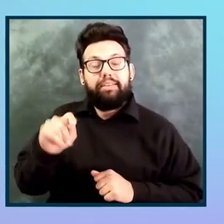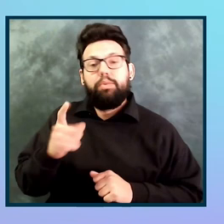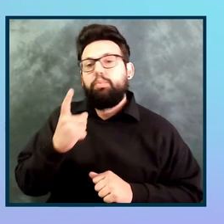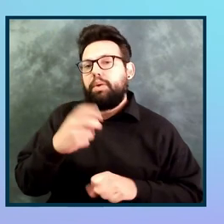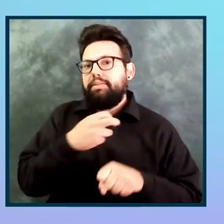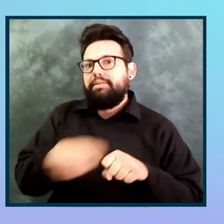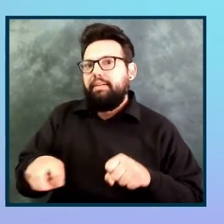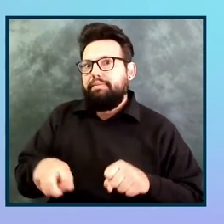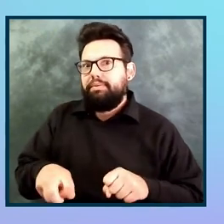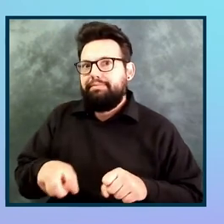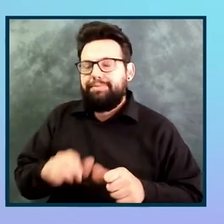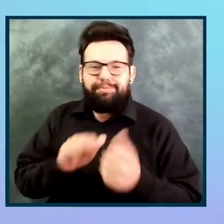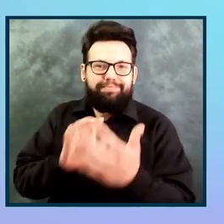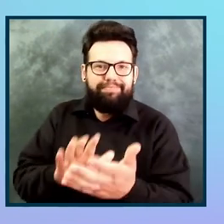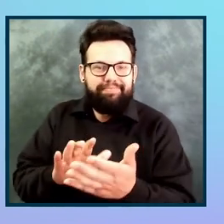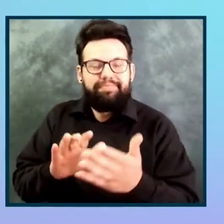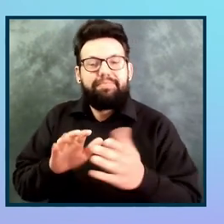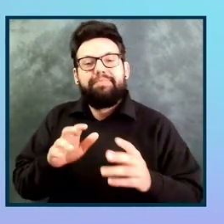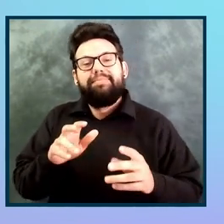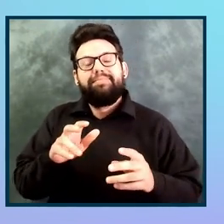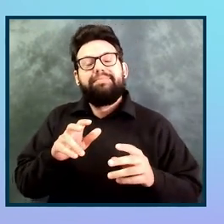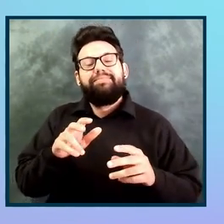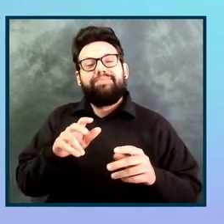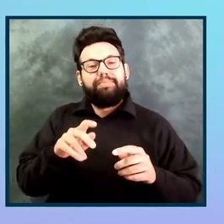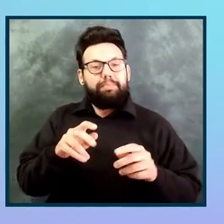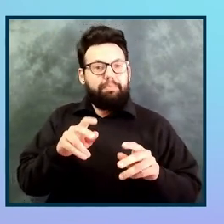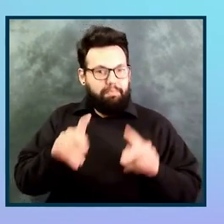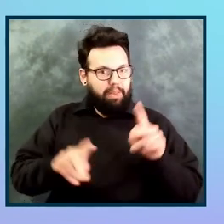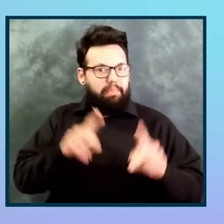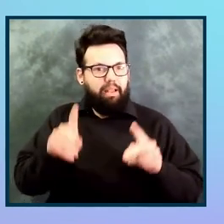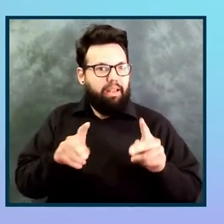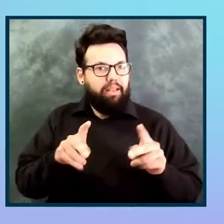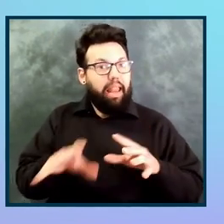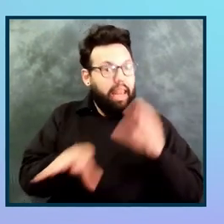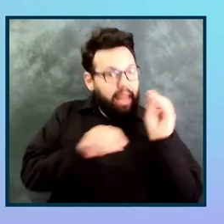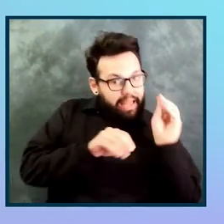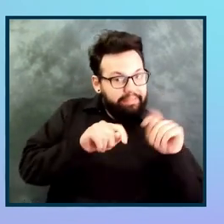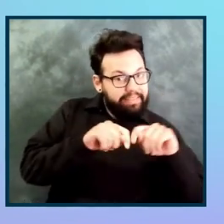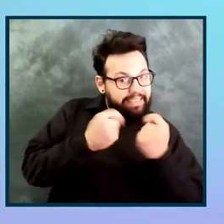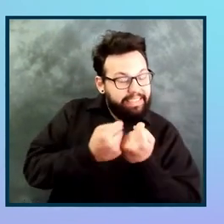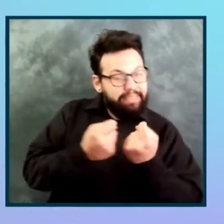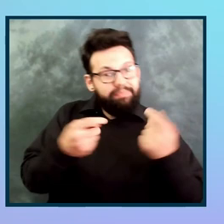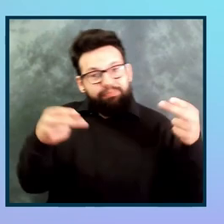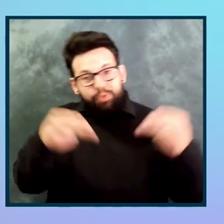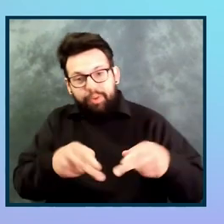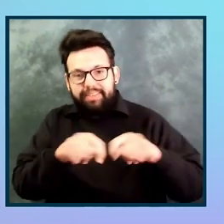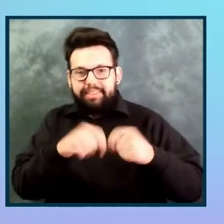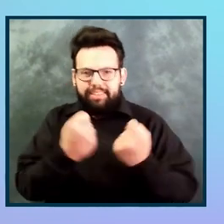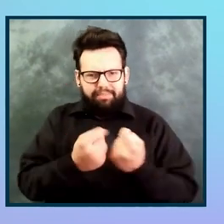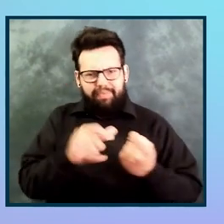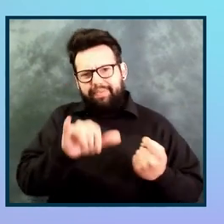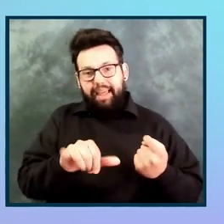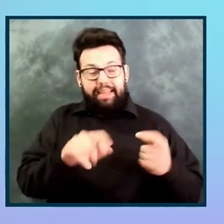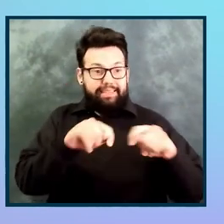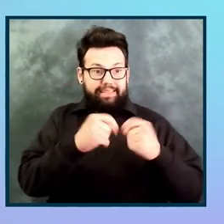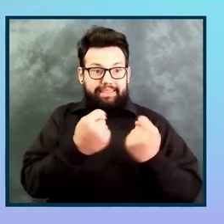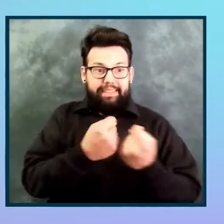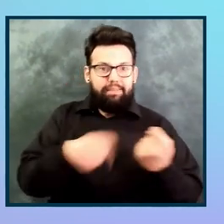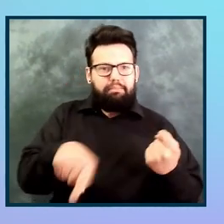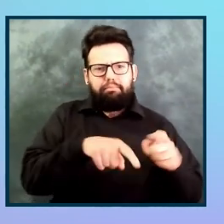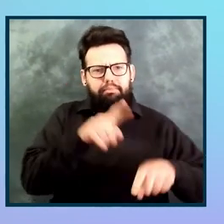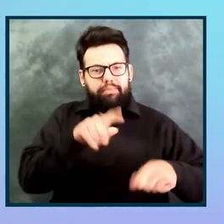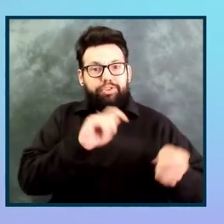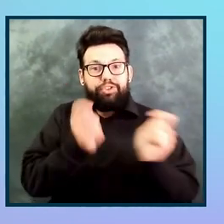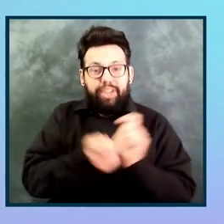during the talk, but the reason why is because we had team members who were out with COVID. We had a lot of Indian team members